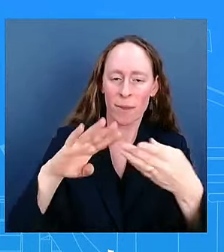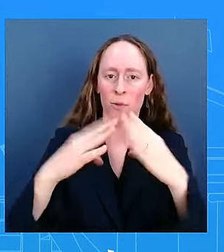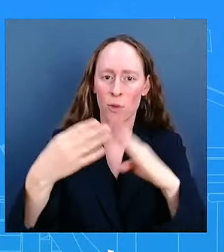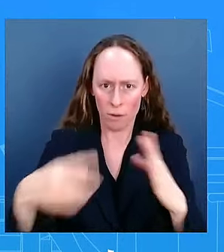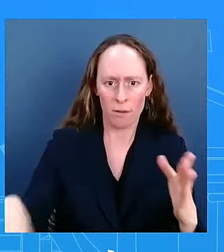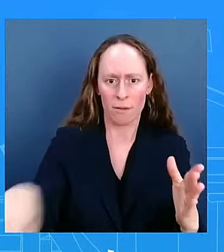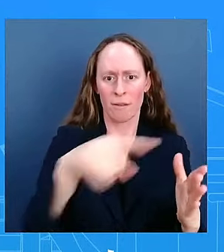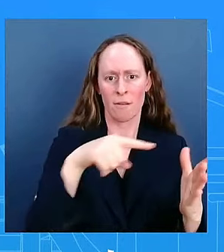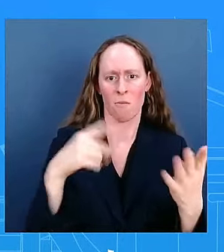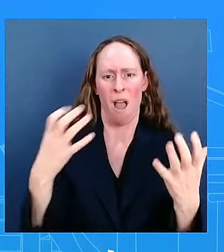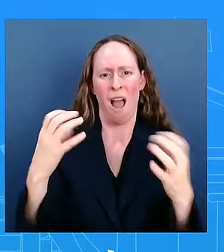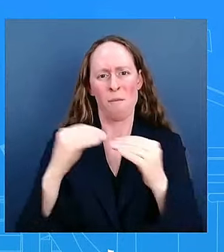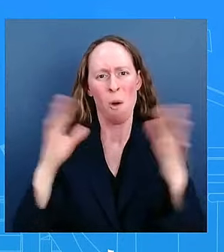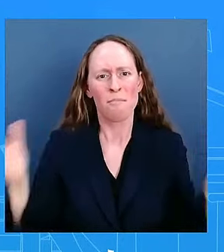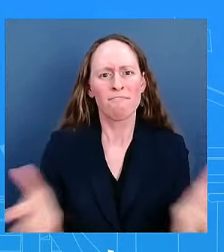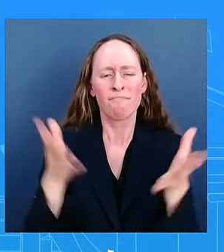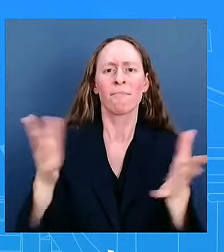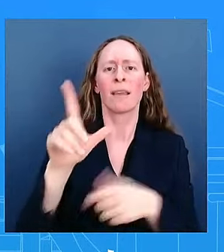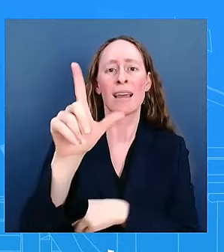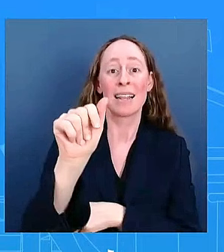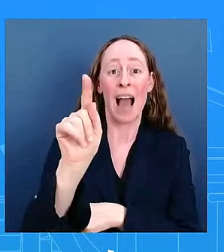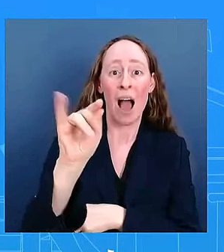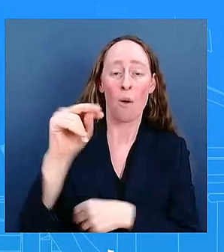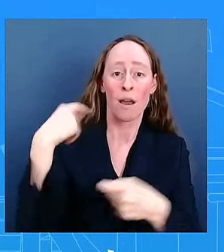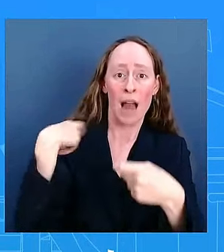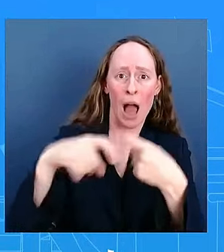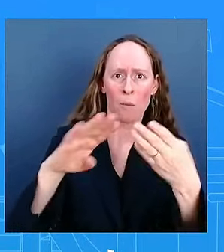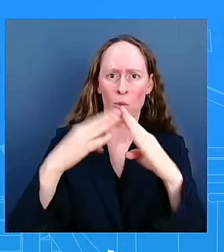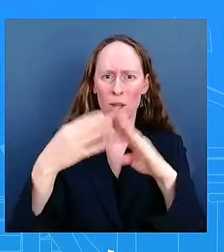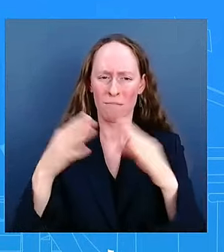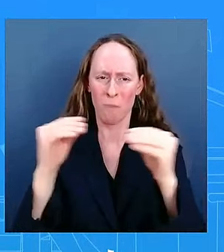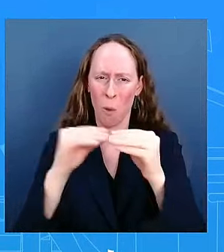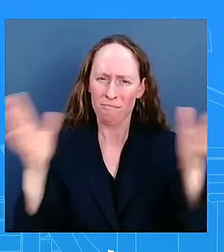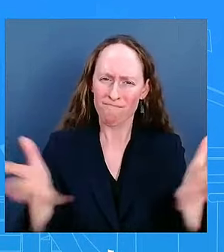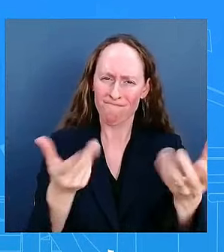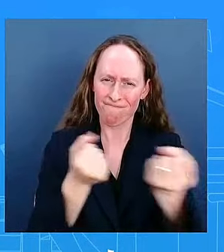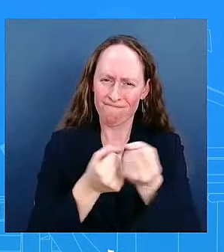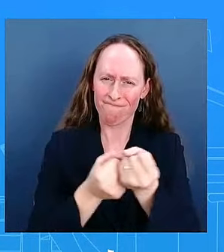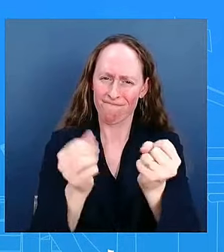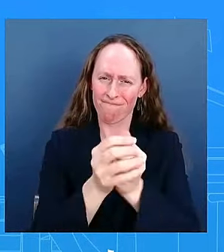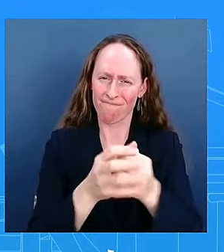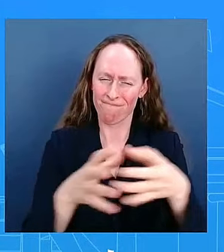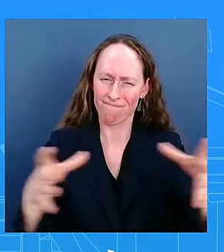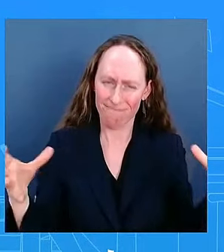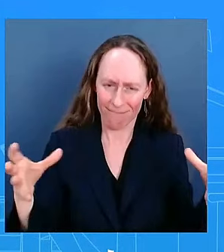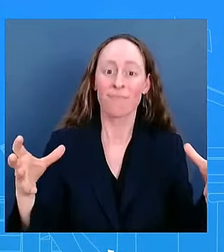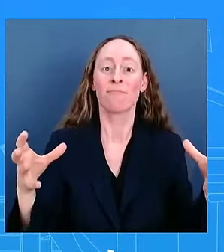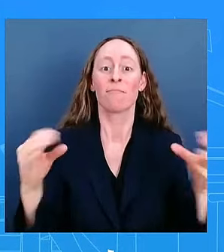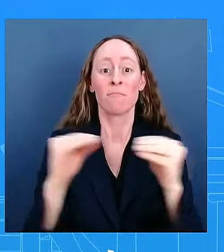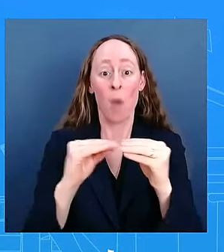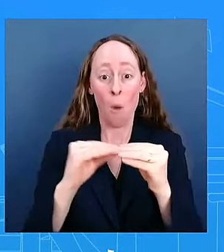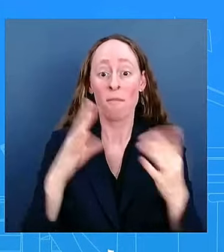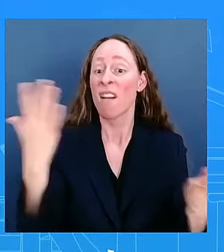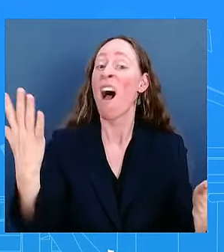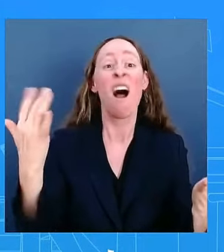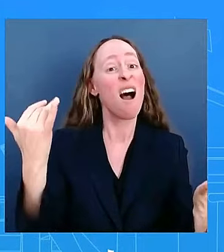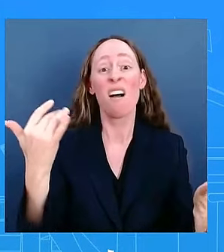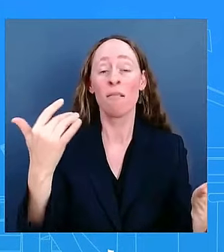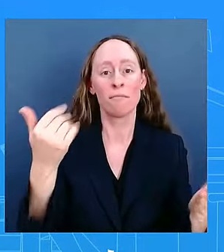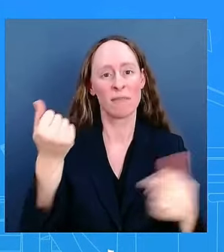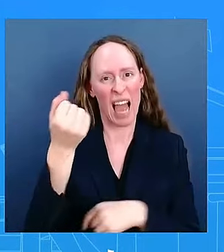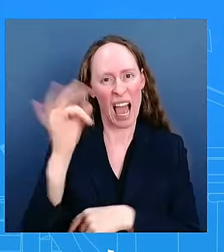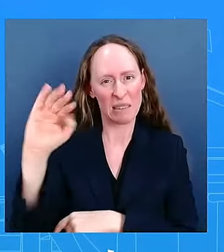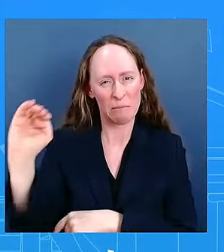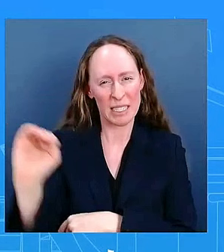announced that today we are investing nearly 19 million dollars to build research infrastructure for five hsi's